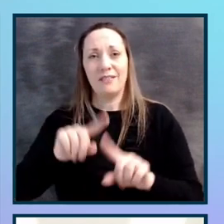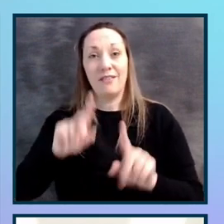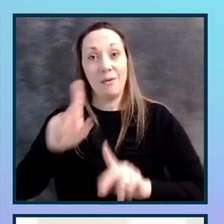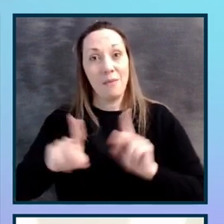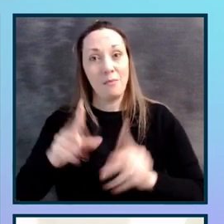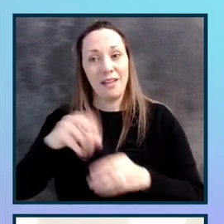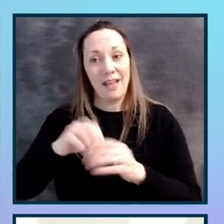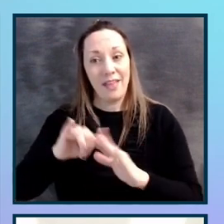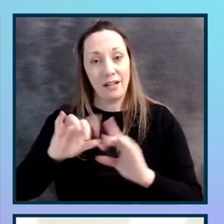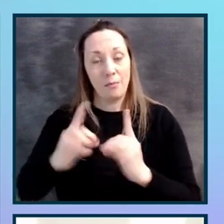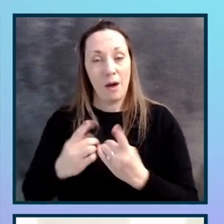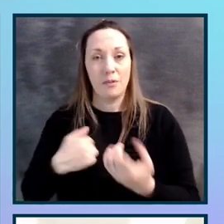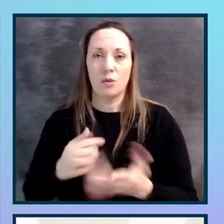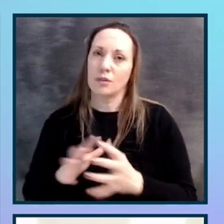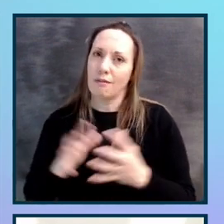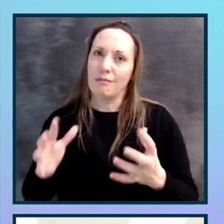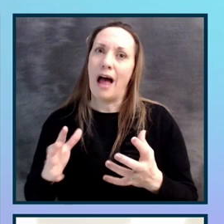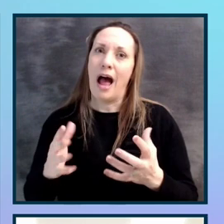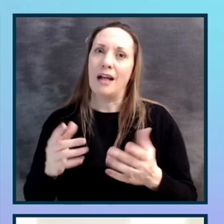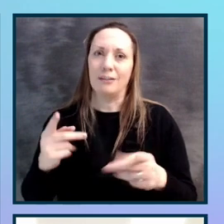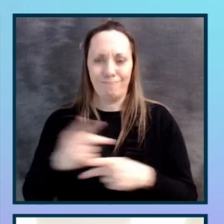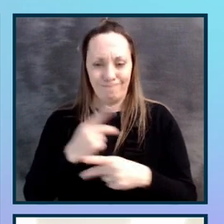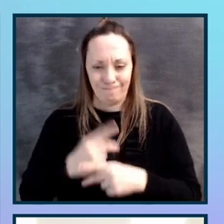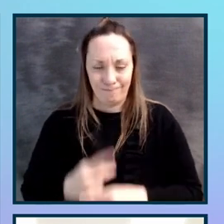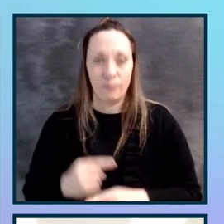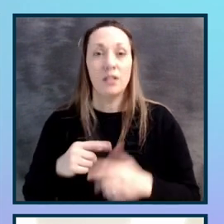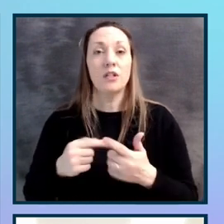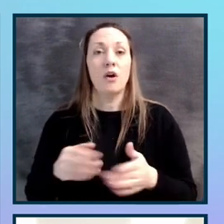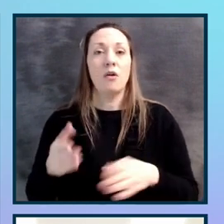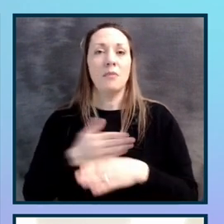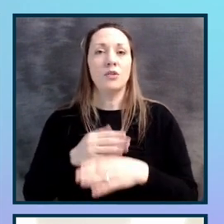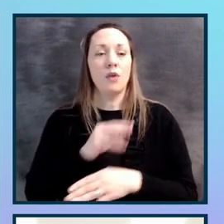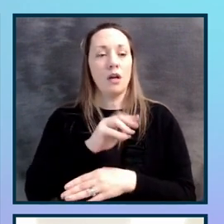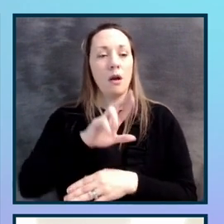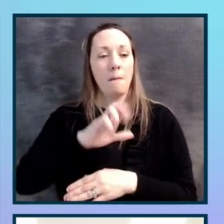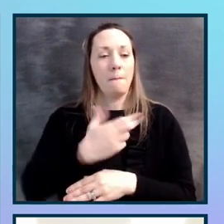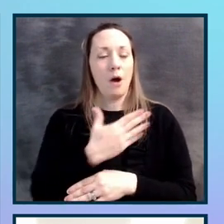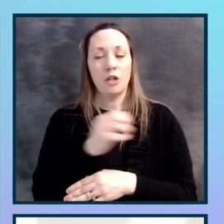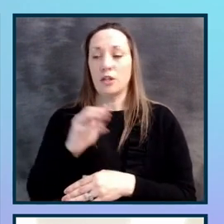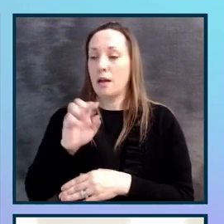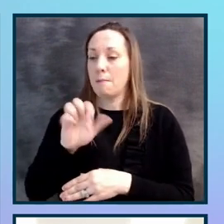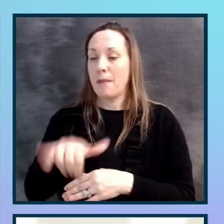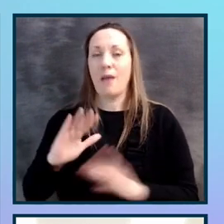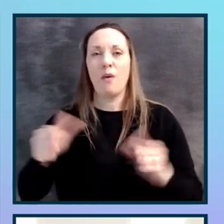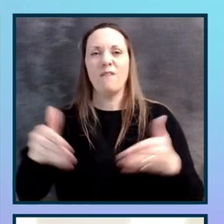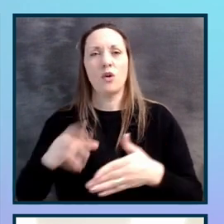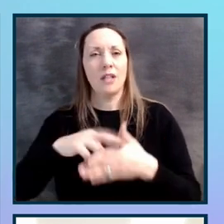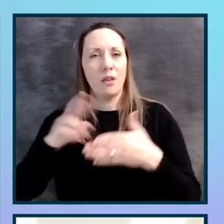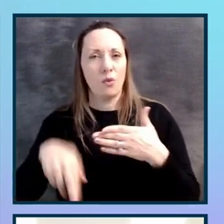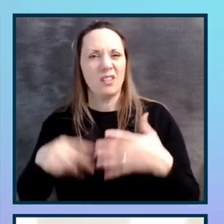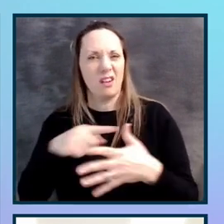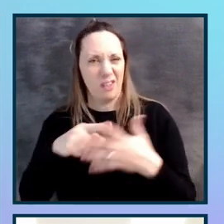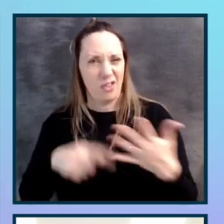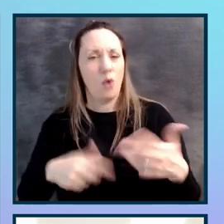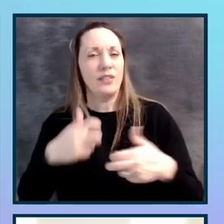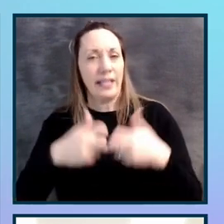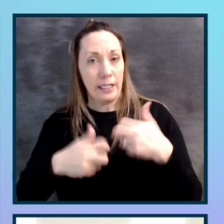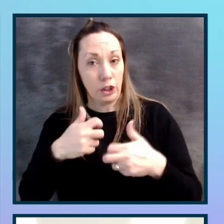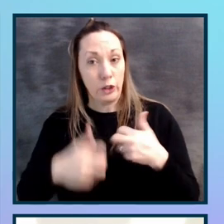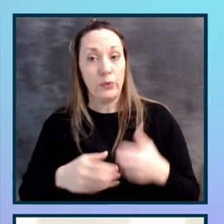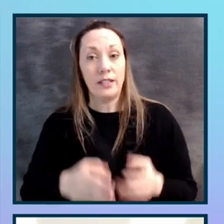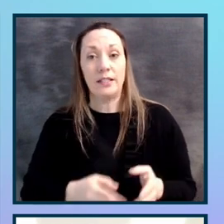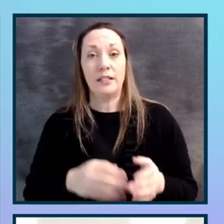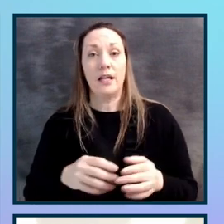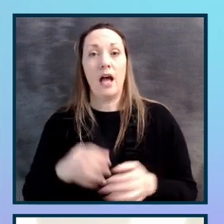it was a lot of work to get us all together. So between March and May, we focused on resolving those critical issues on our core